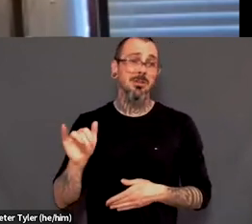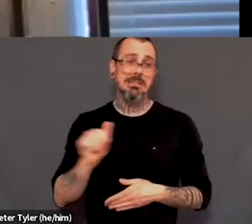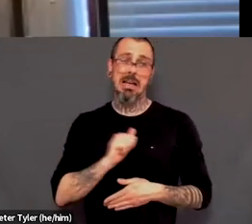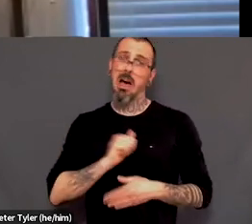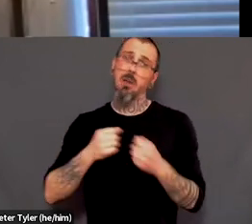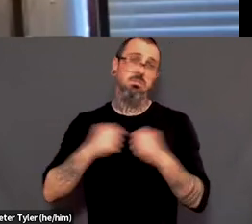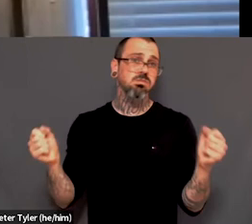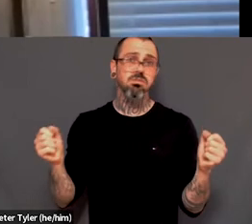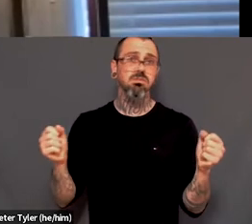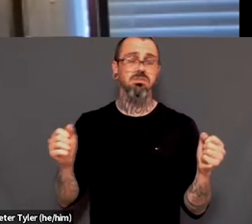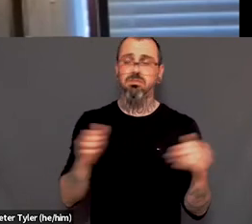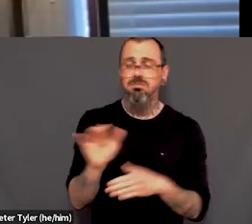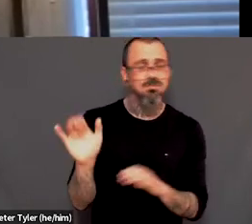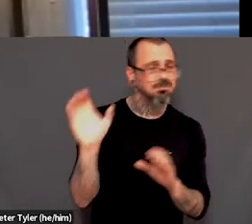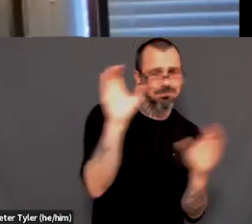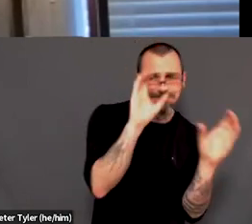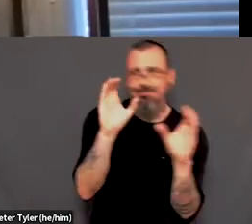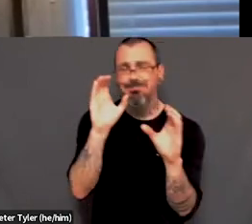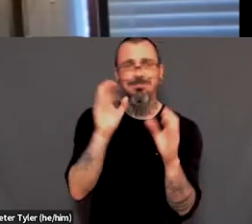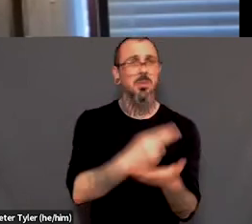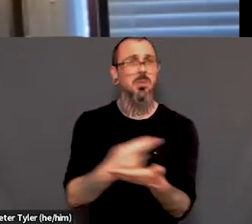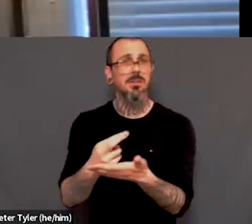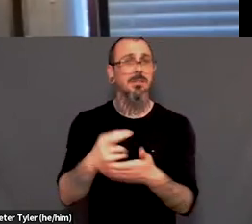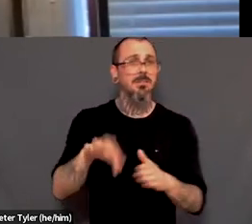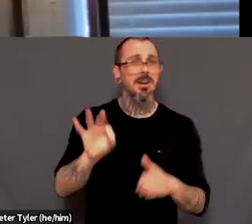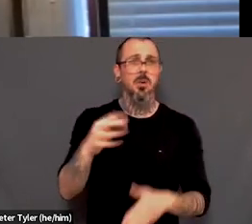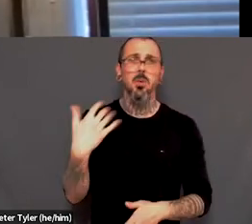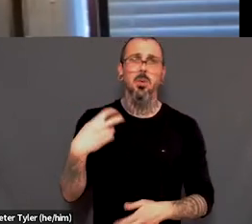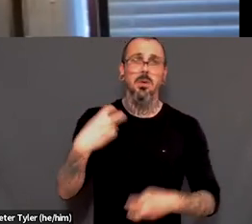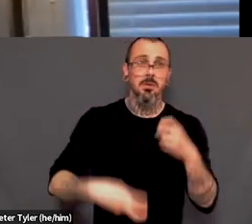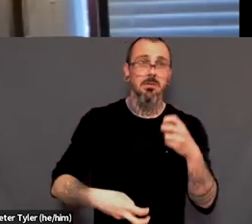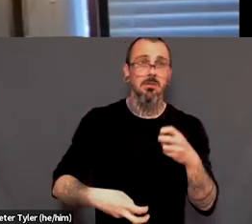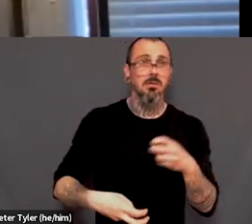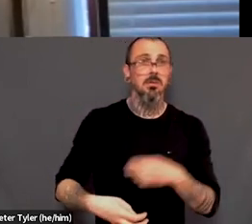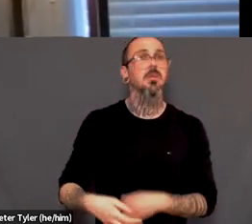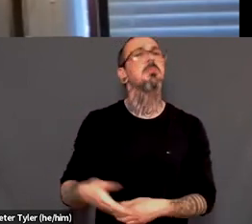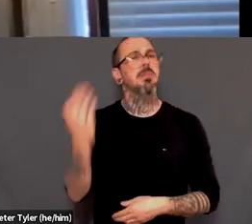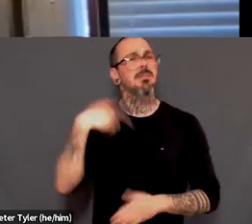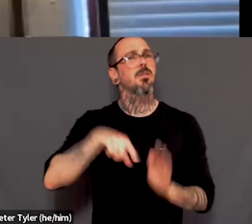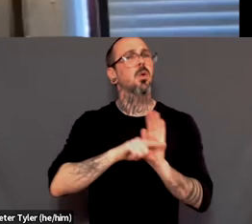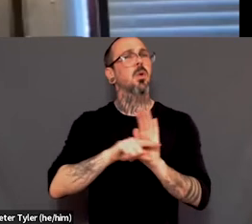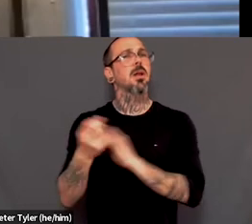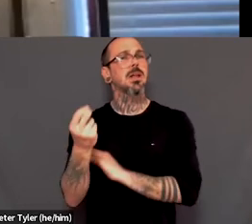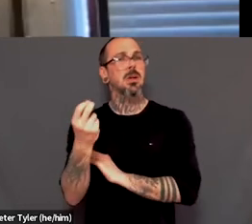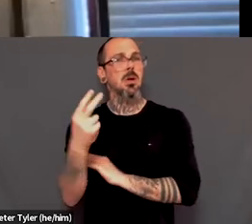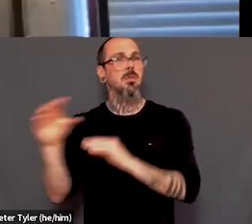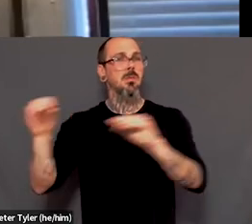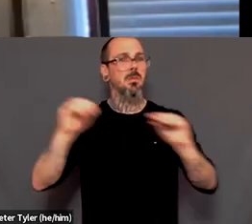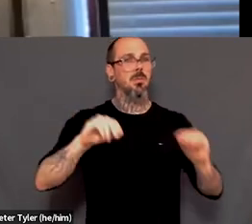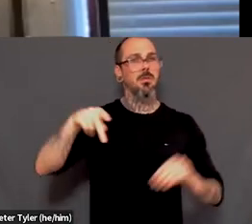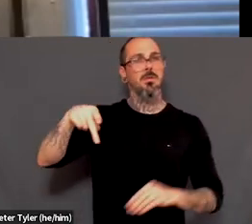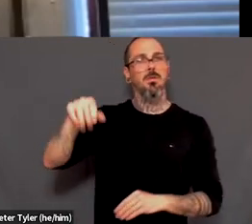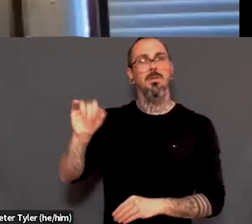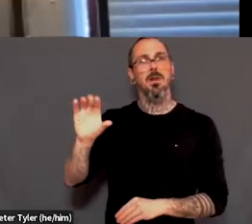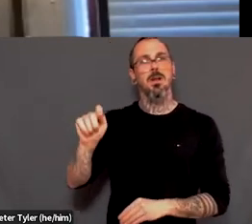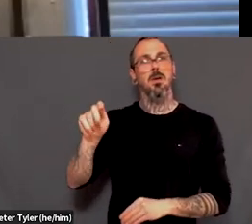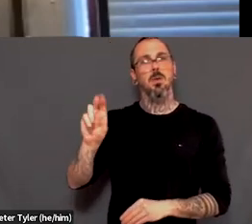finding those racist resources can be really difficult. Like when I moved to Pictou County in grade 12, um, I didn't